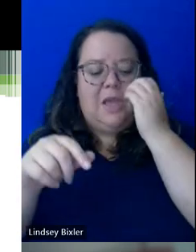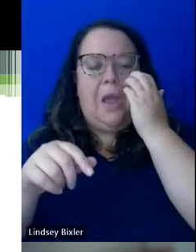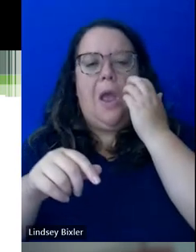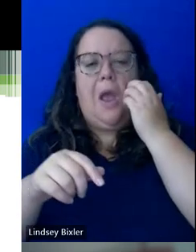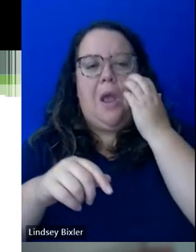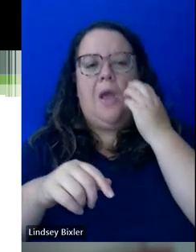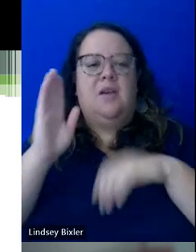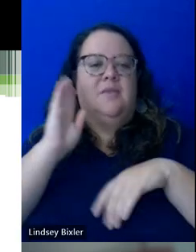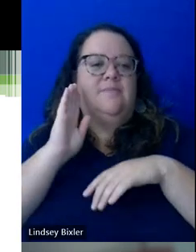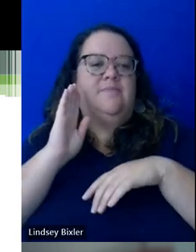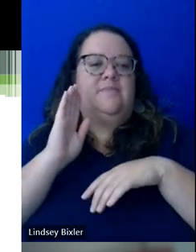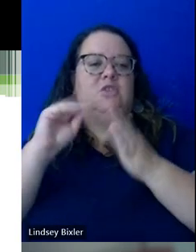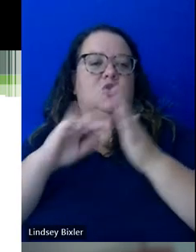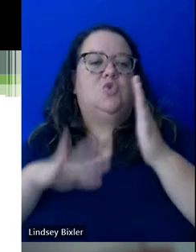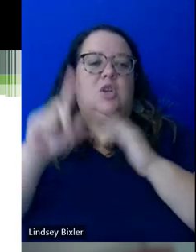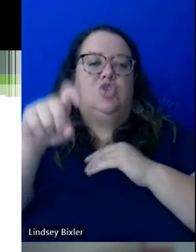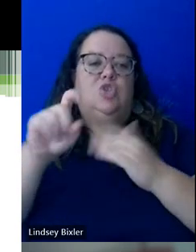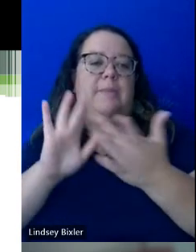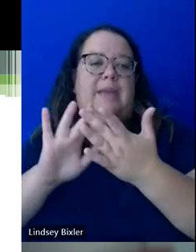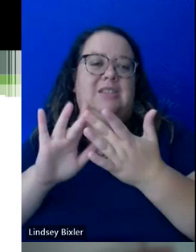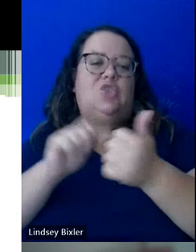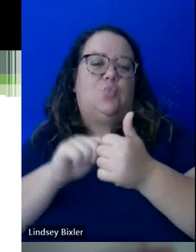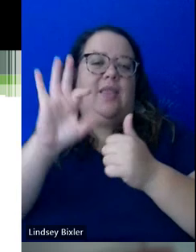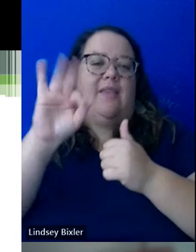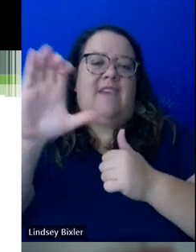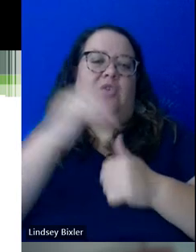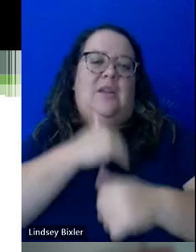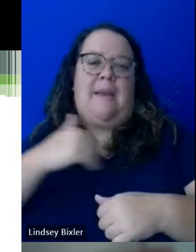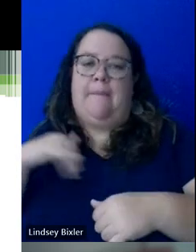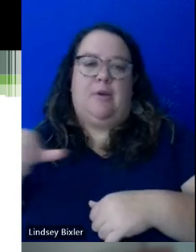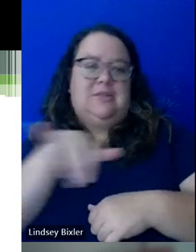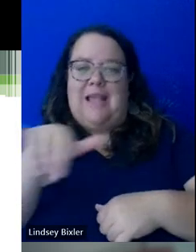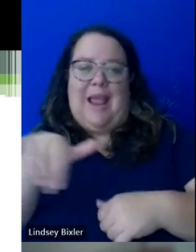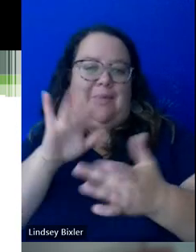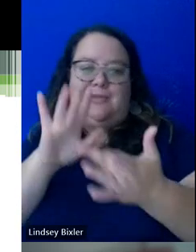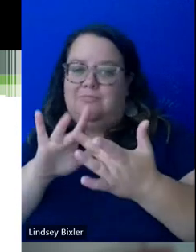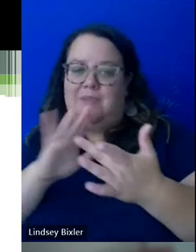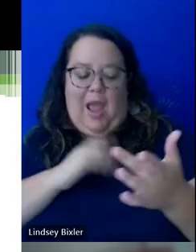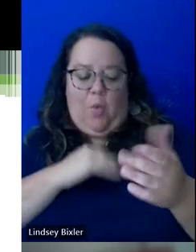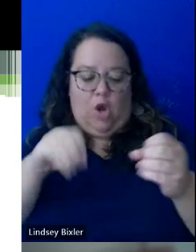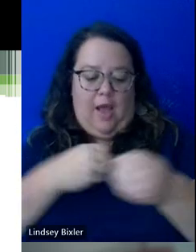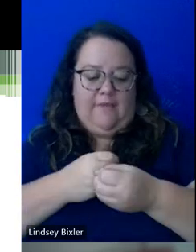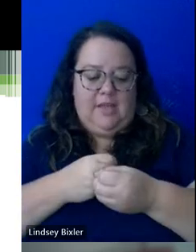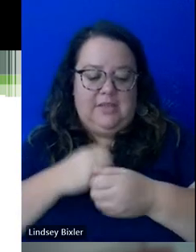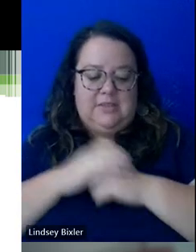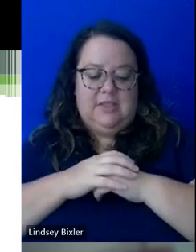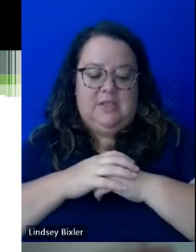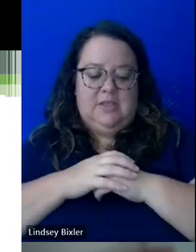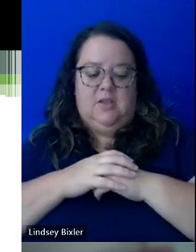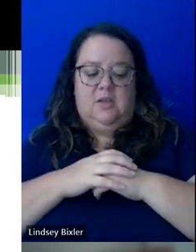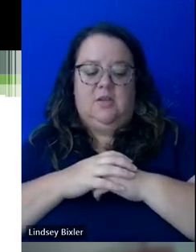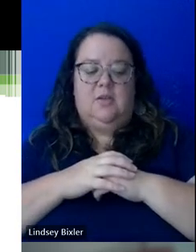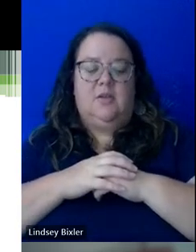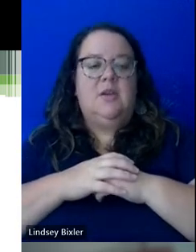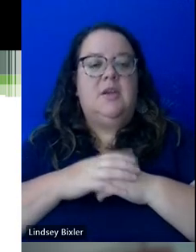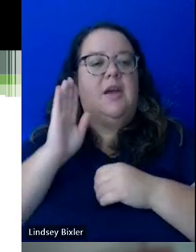college, but students should really be in touch with their faculty members, just like they should be in touch with our office. If they have concerns around accommodations, they should be in touch